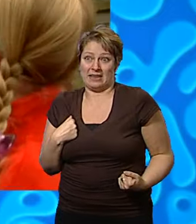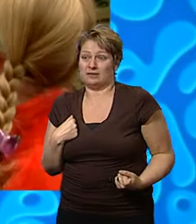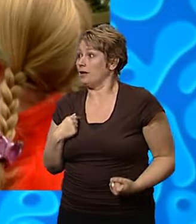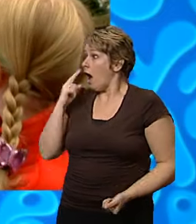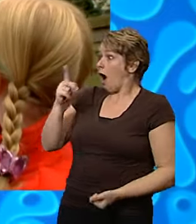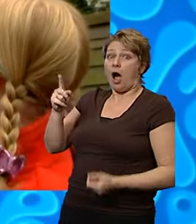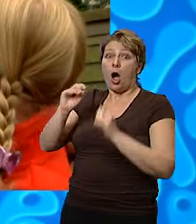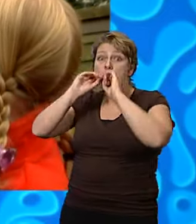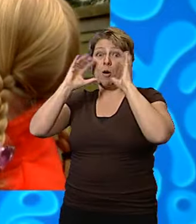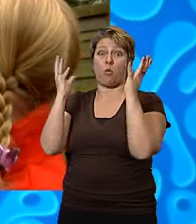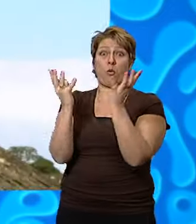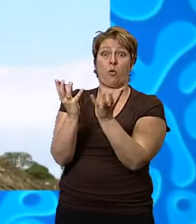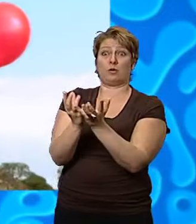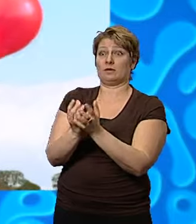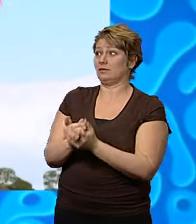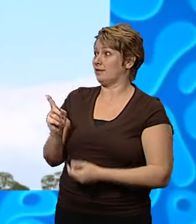Look, some balloons.